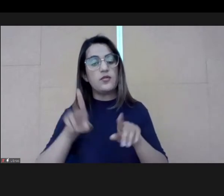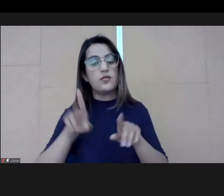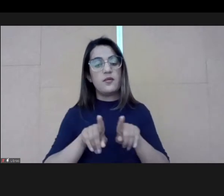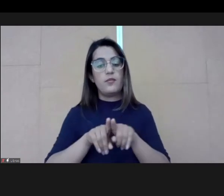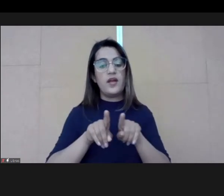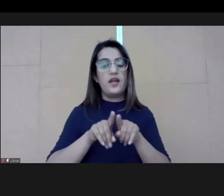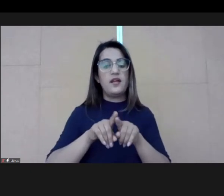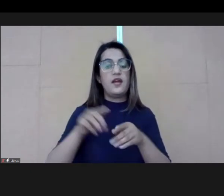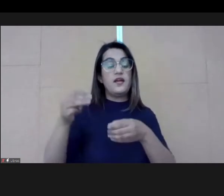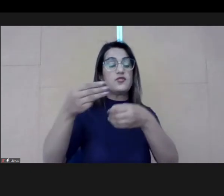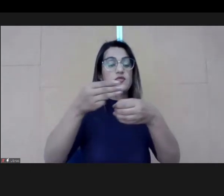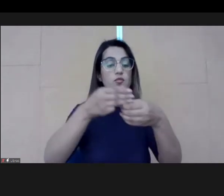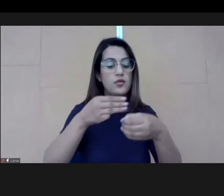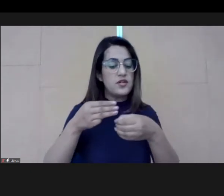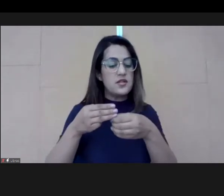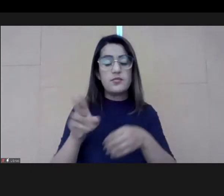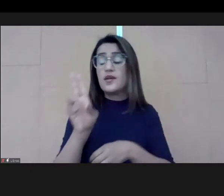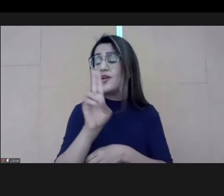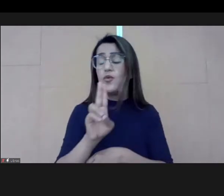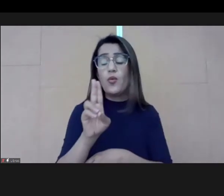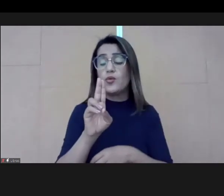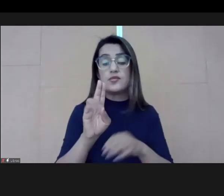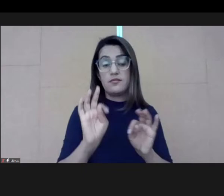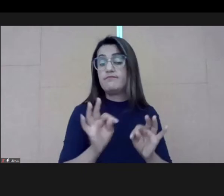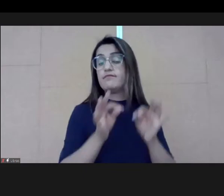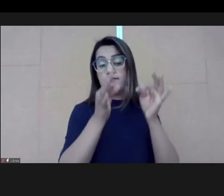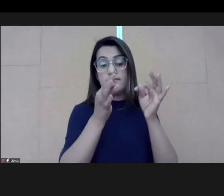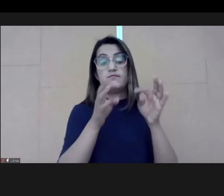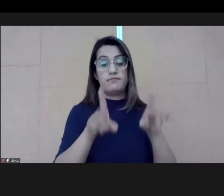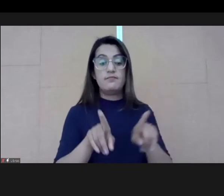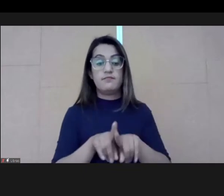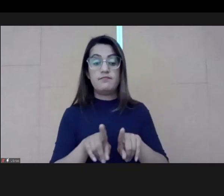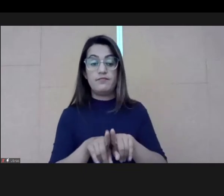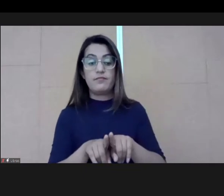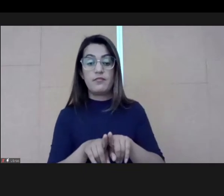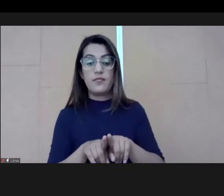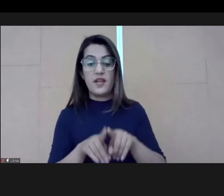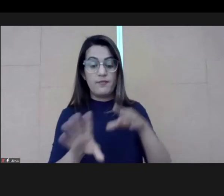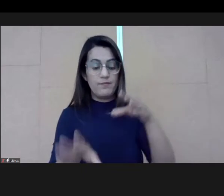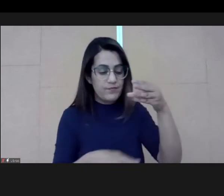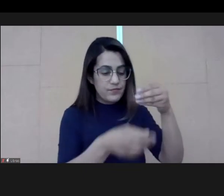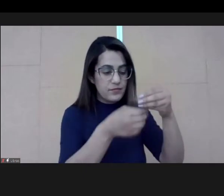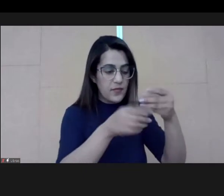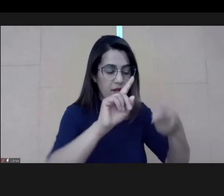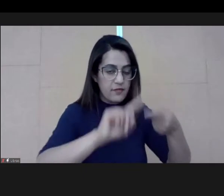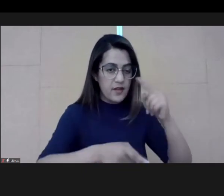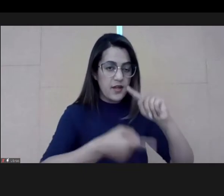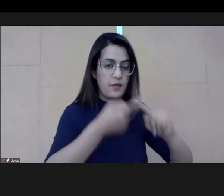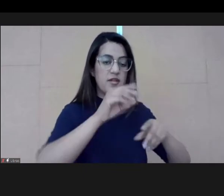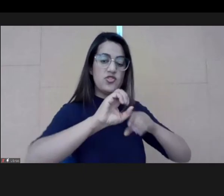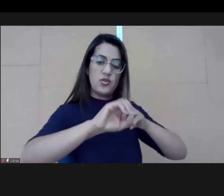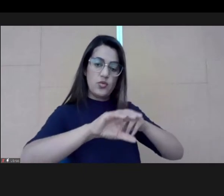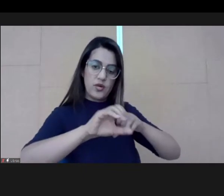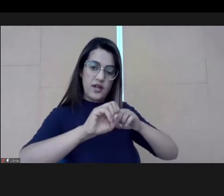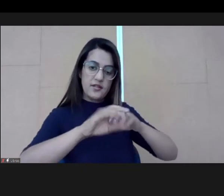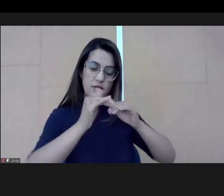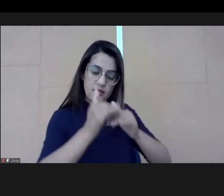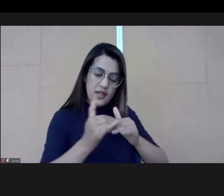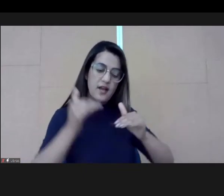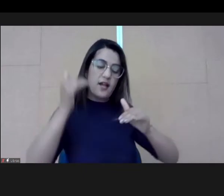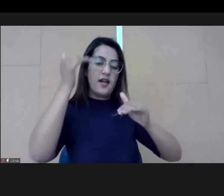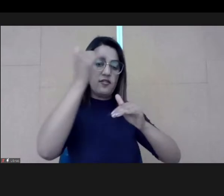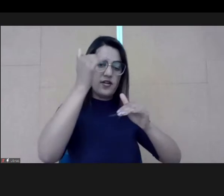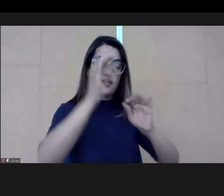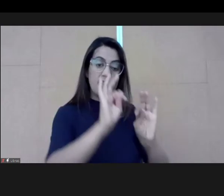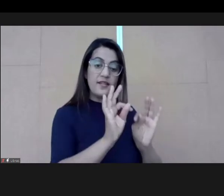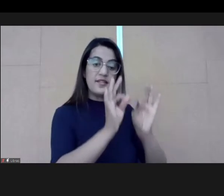state's public servants and the municipal public servants. We do that by